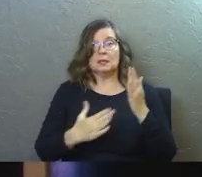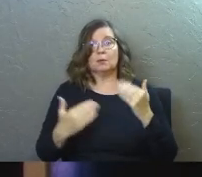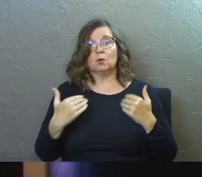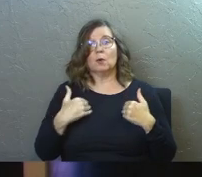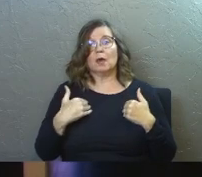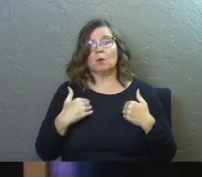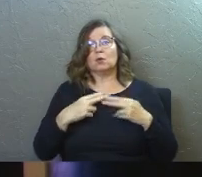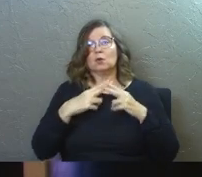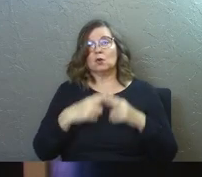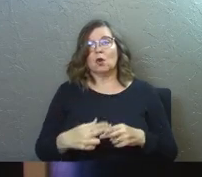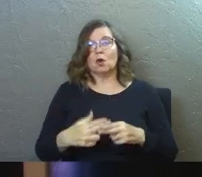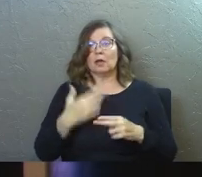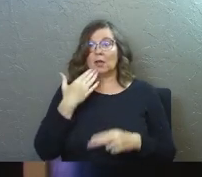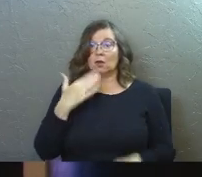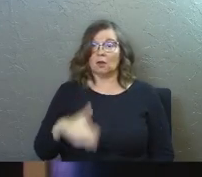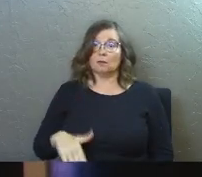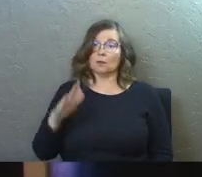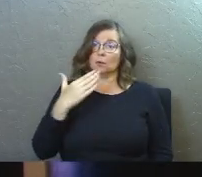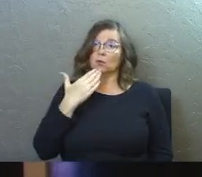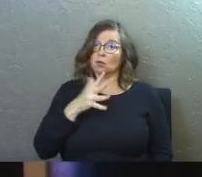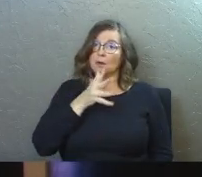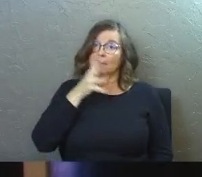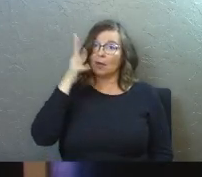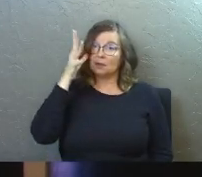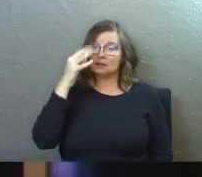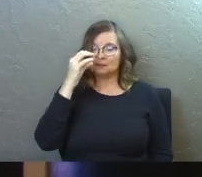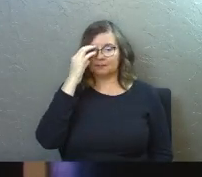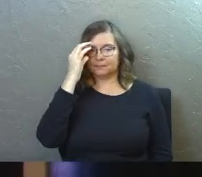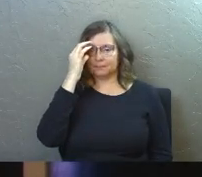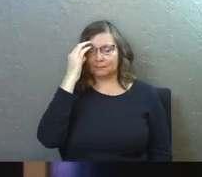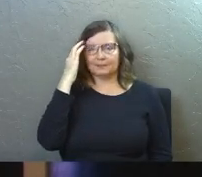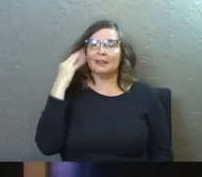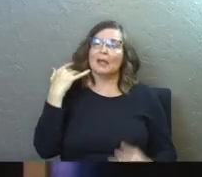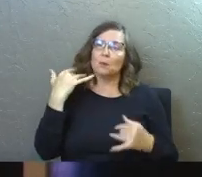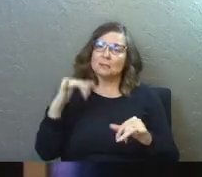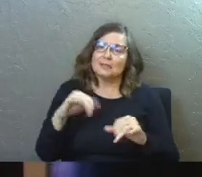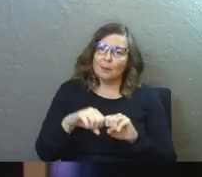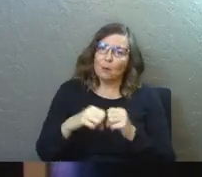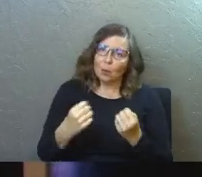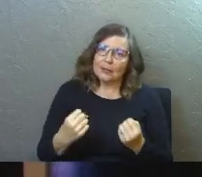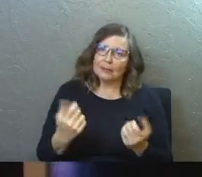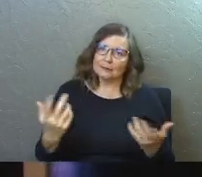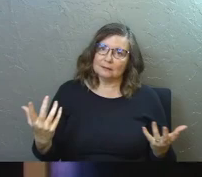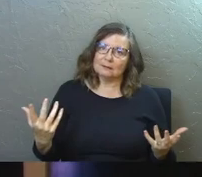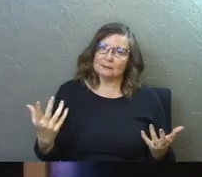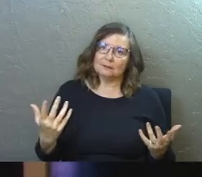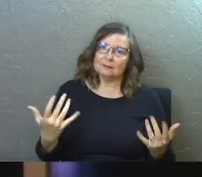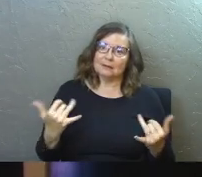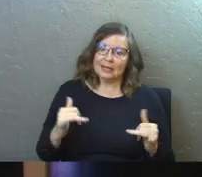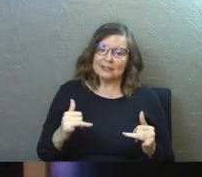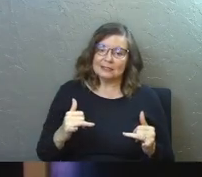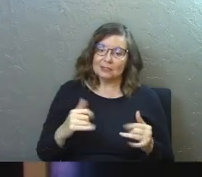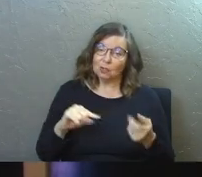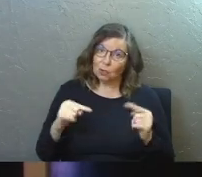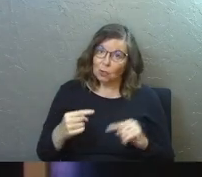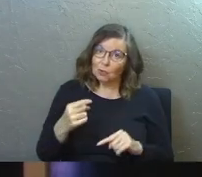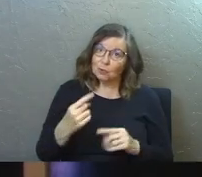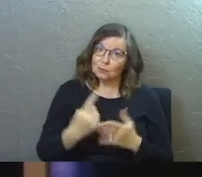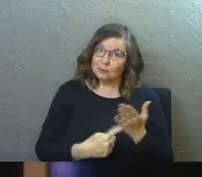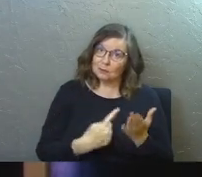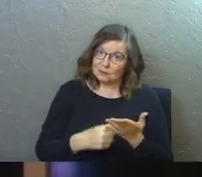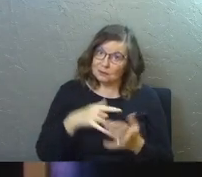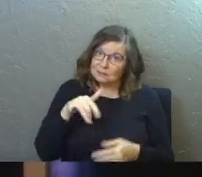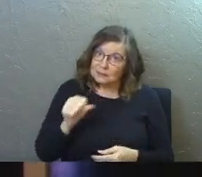of you guys had what you would call a good upbringing with good parents. They were still broken and they still scarred you. Yes.